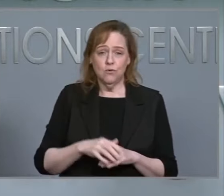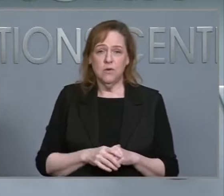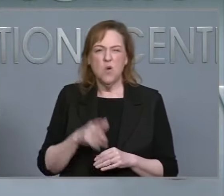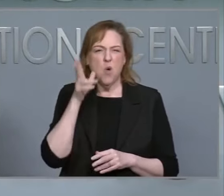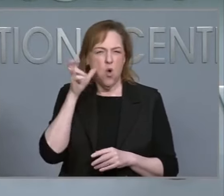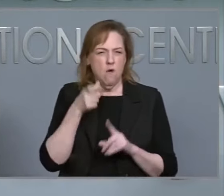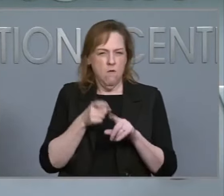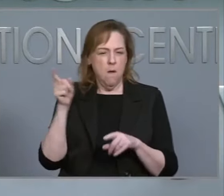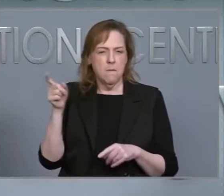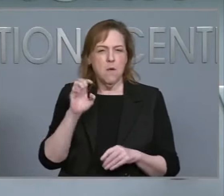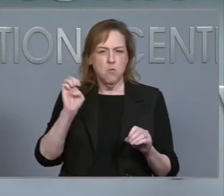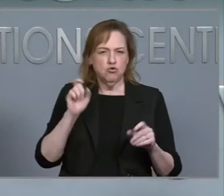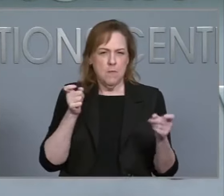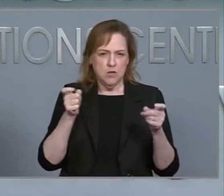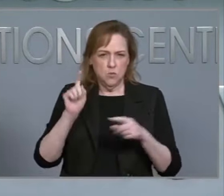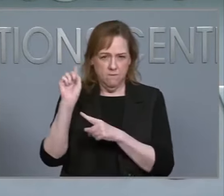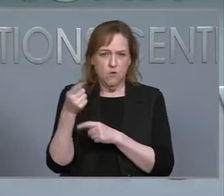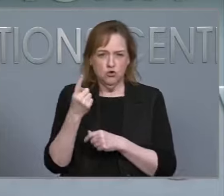Will.